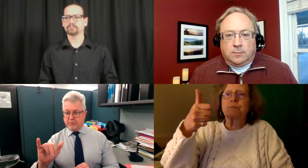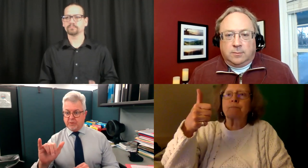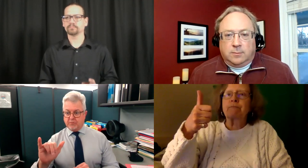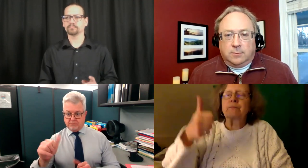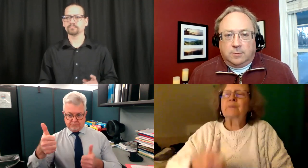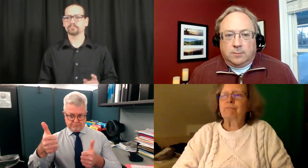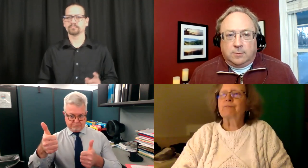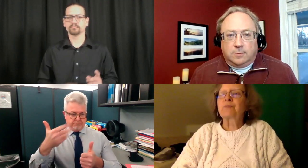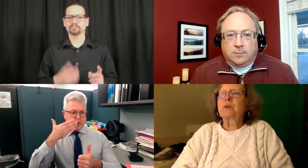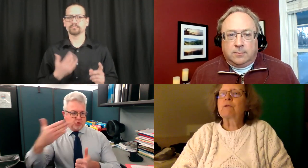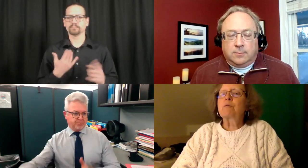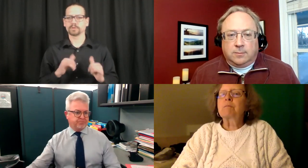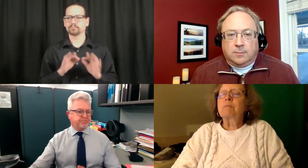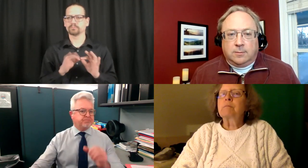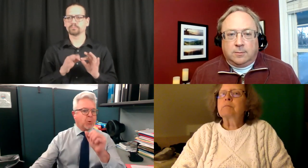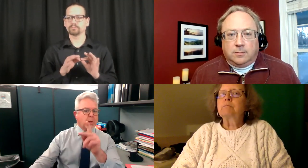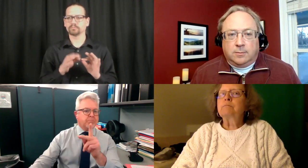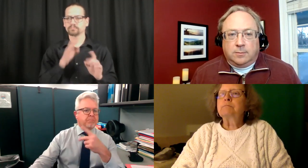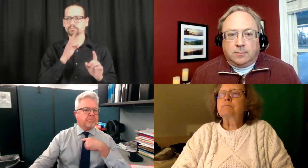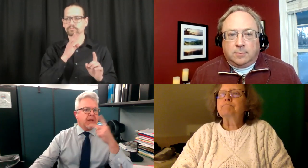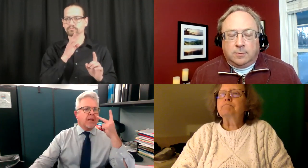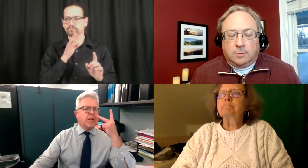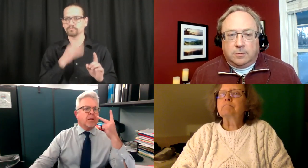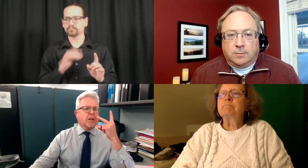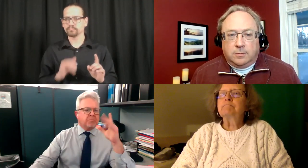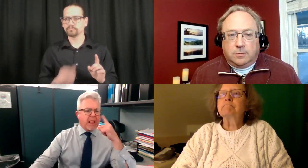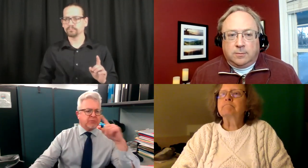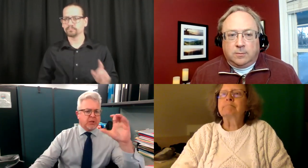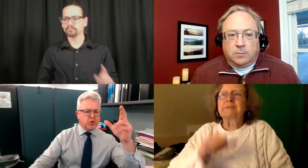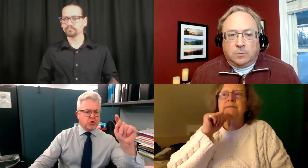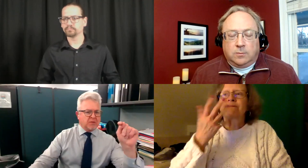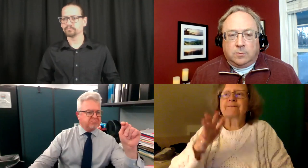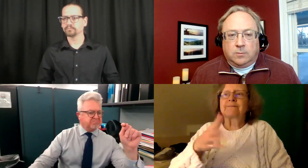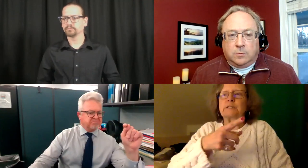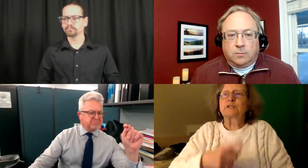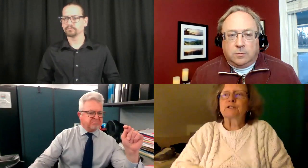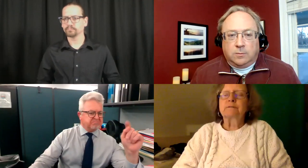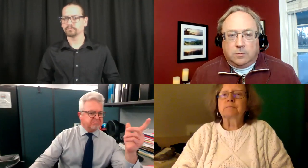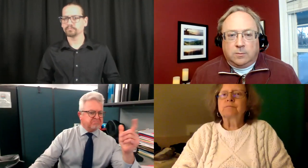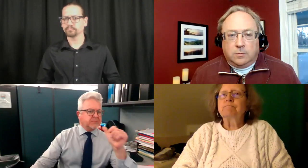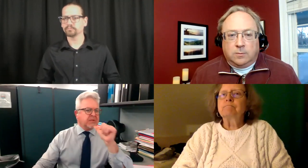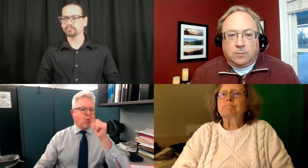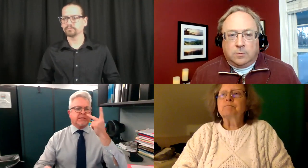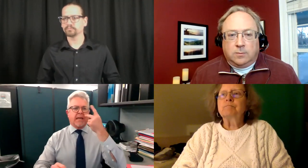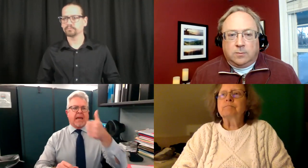would I need to have a test or some? Sorry, Mike isn't seeing Mary.